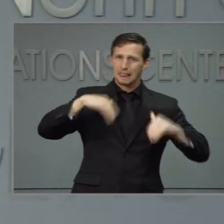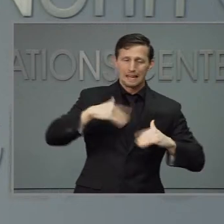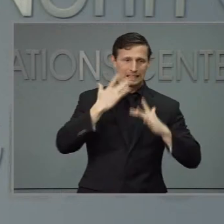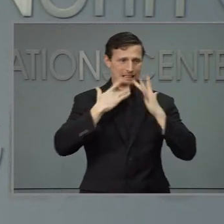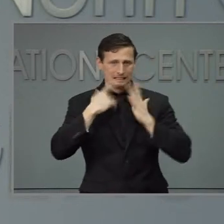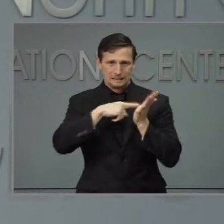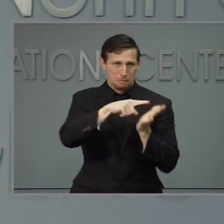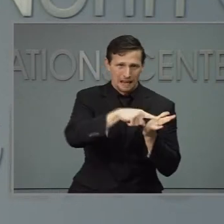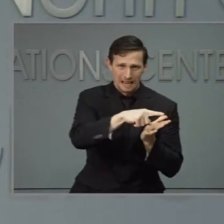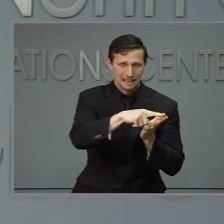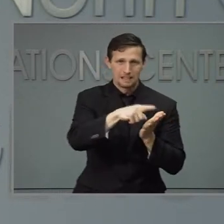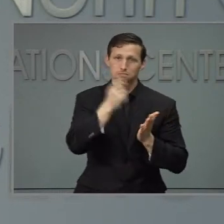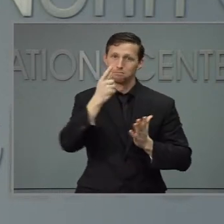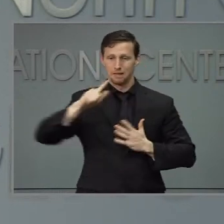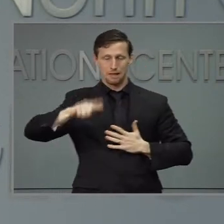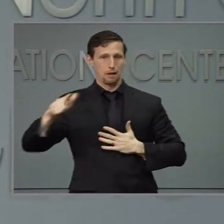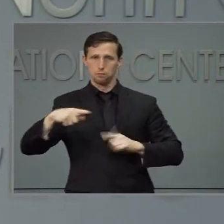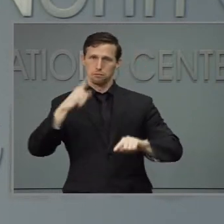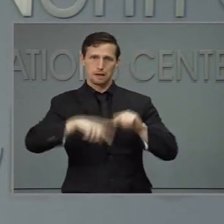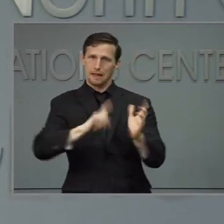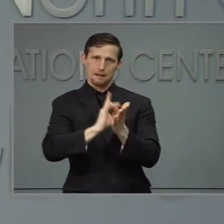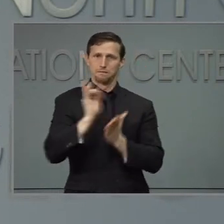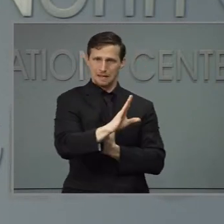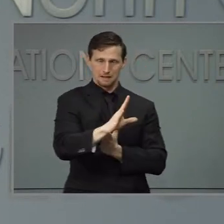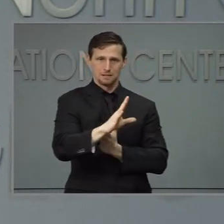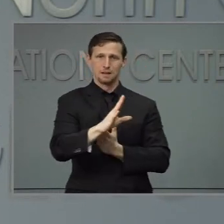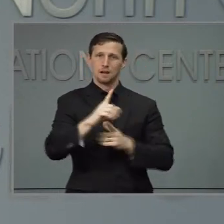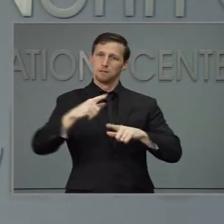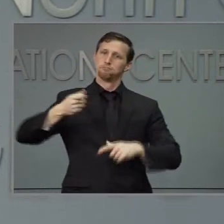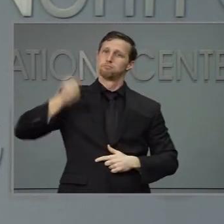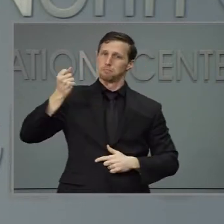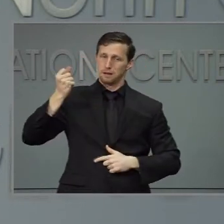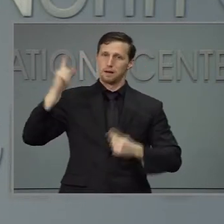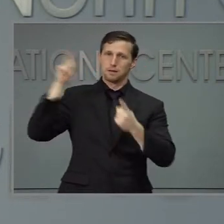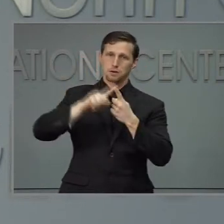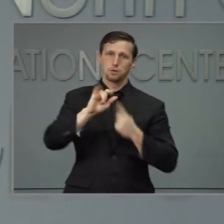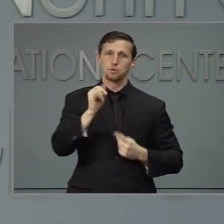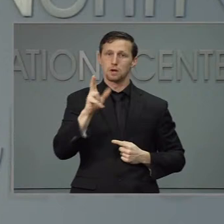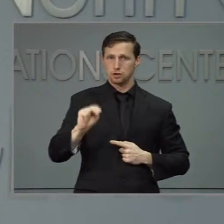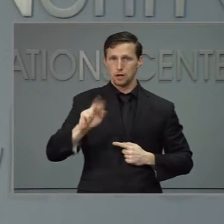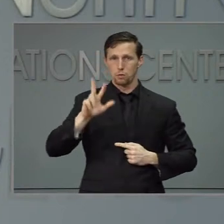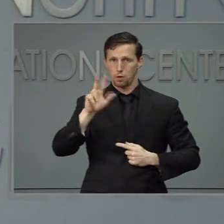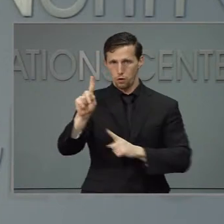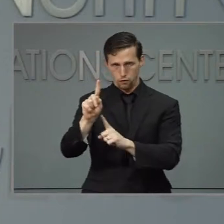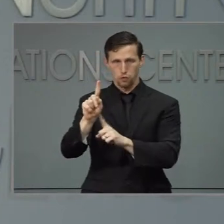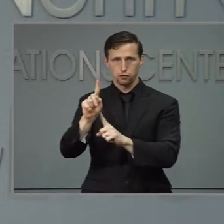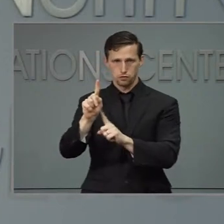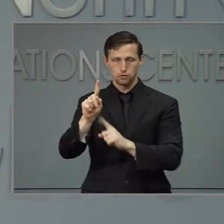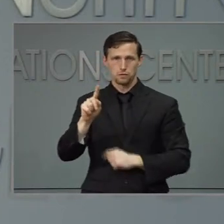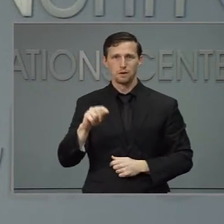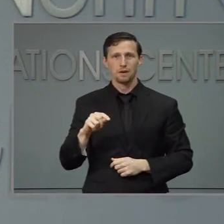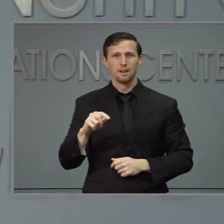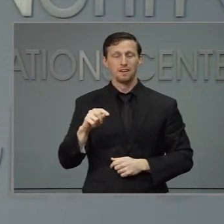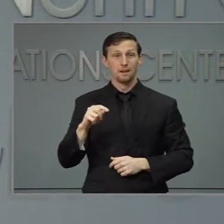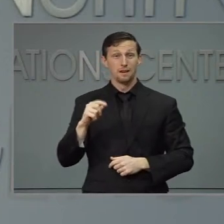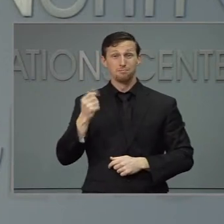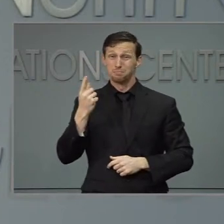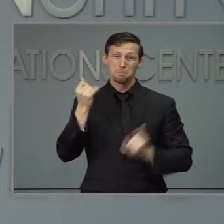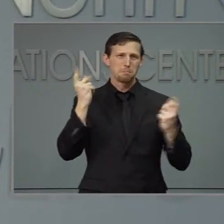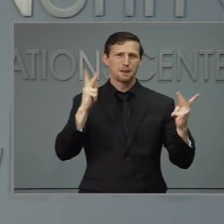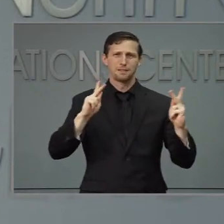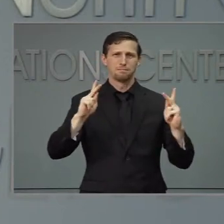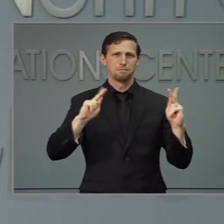2021. Too many families are living on the edge, trying to do the right thing, but left with impossible choices.